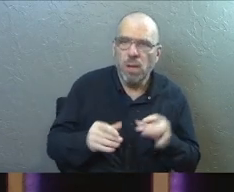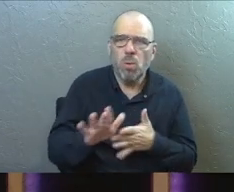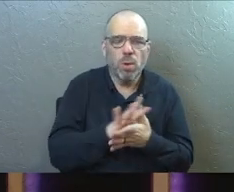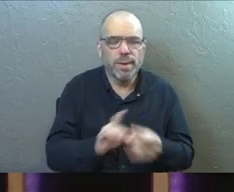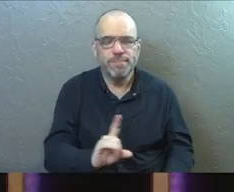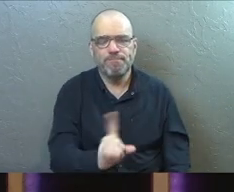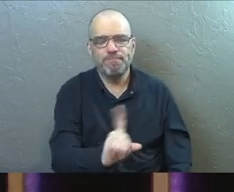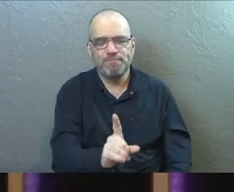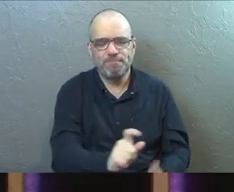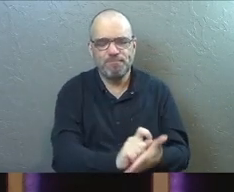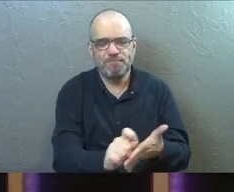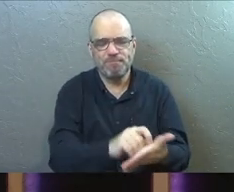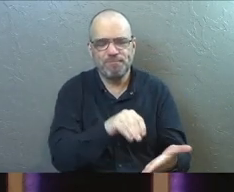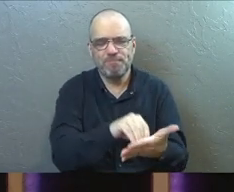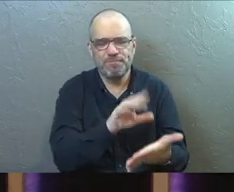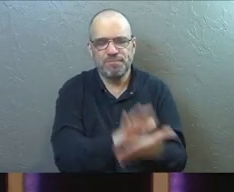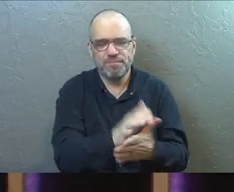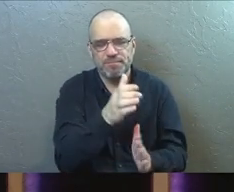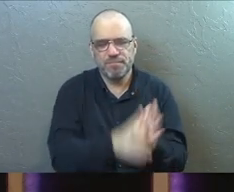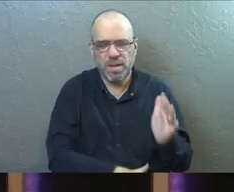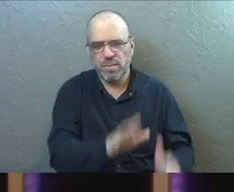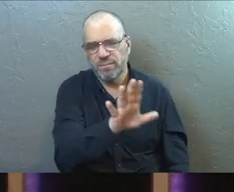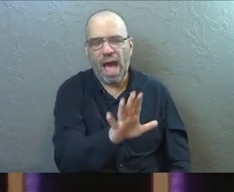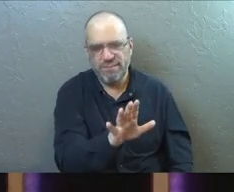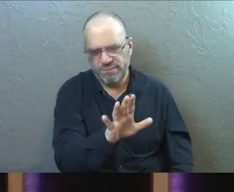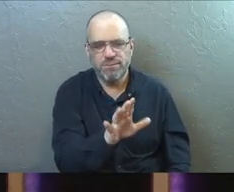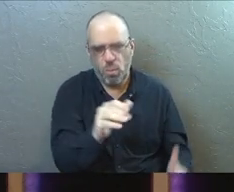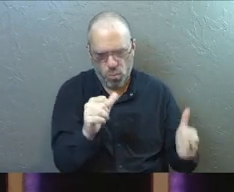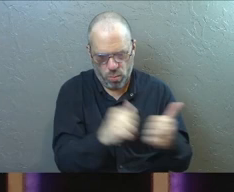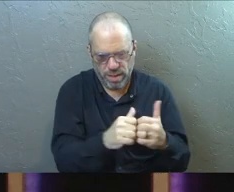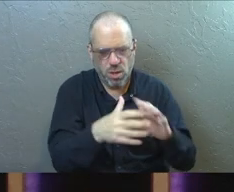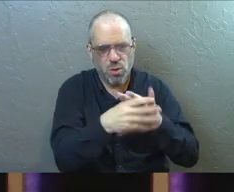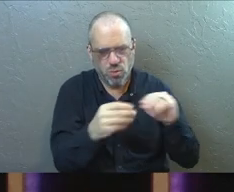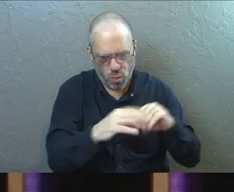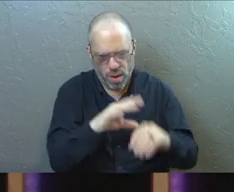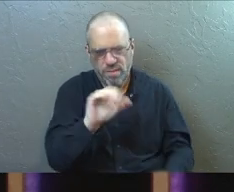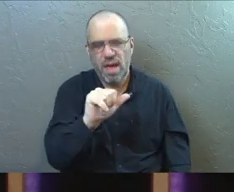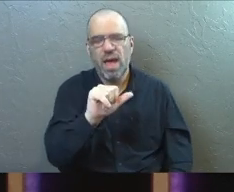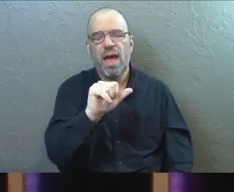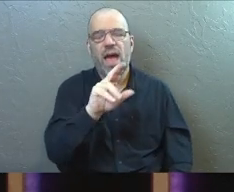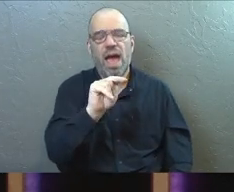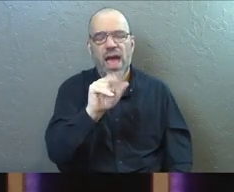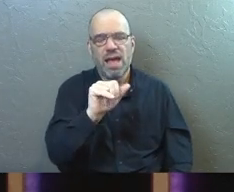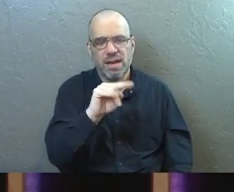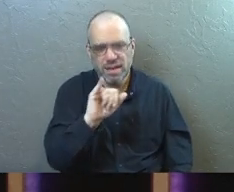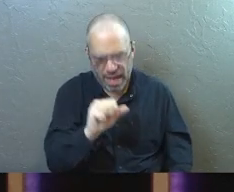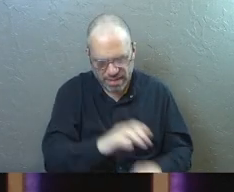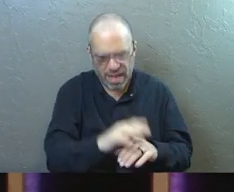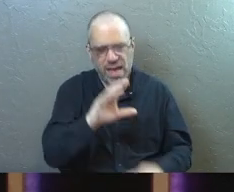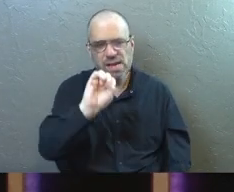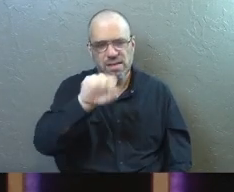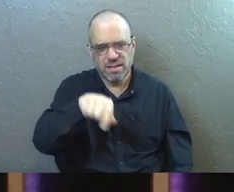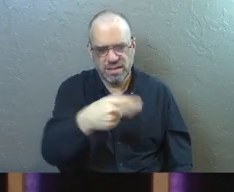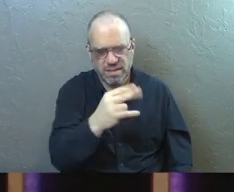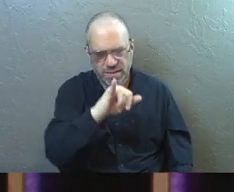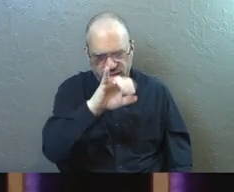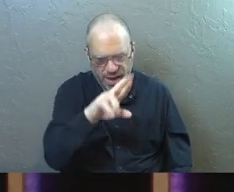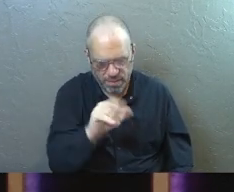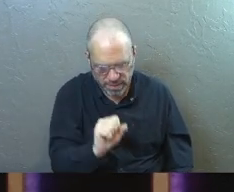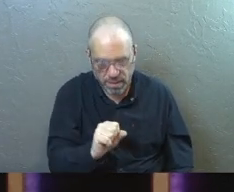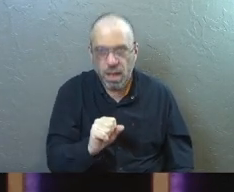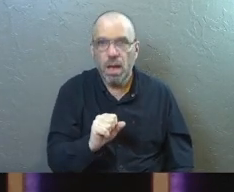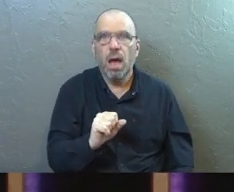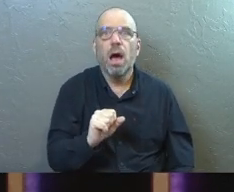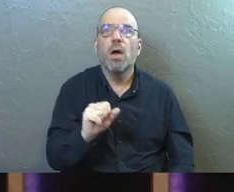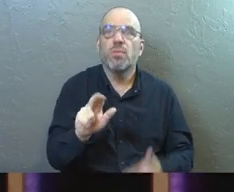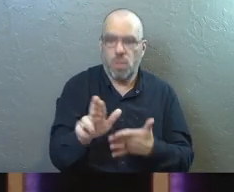Spirit would not let him. The Holy Spirit, just please understand this. The Holy Spirit determined that this